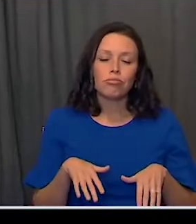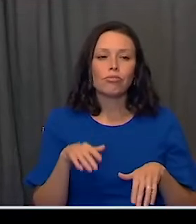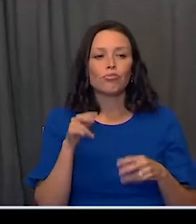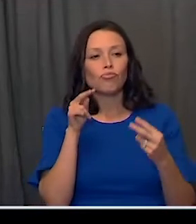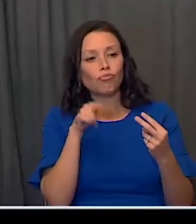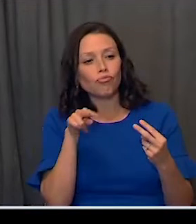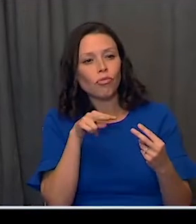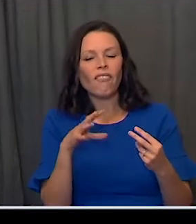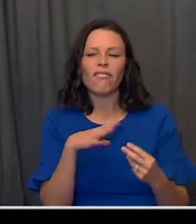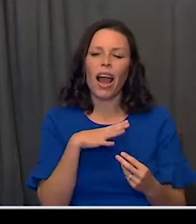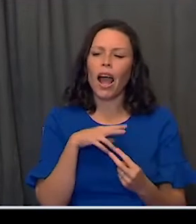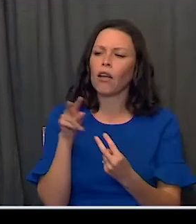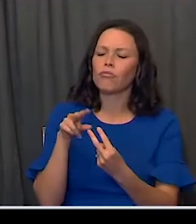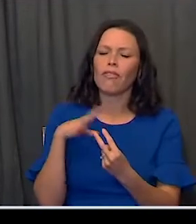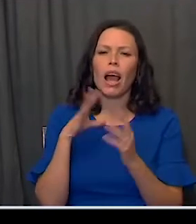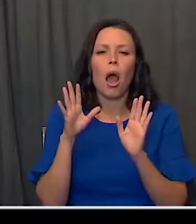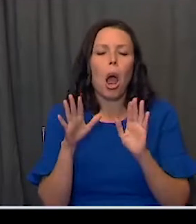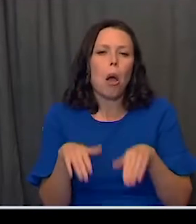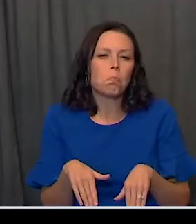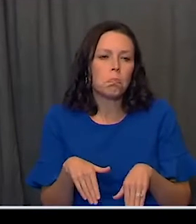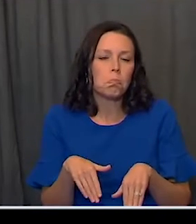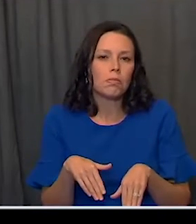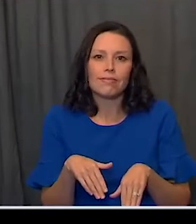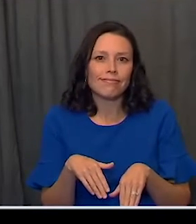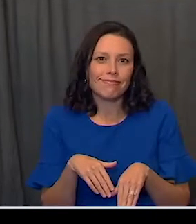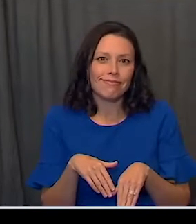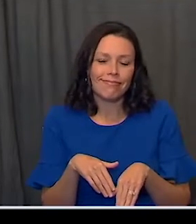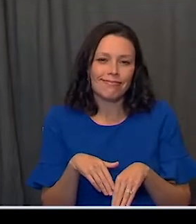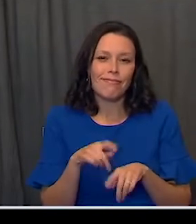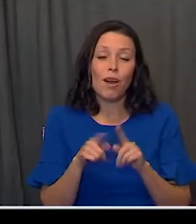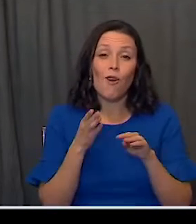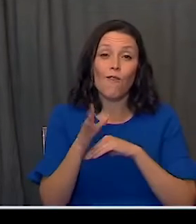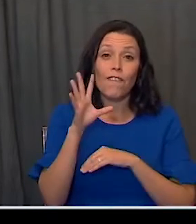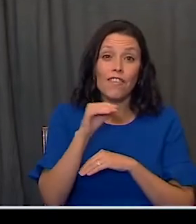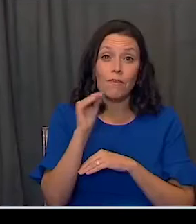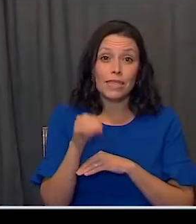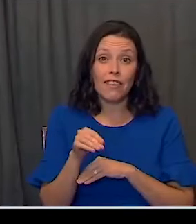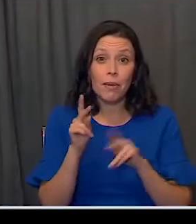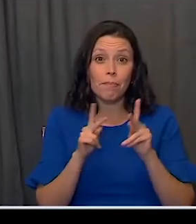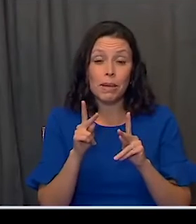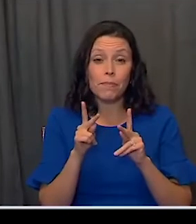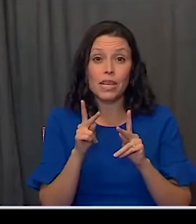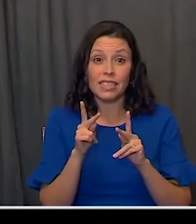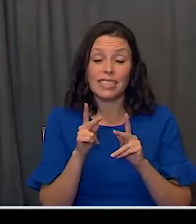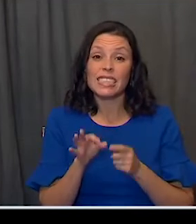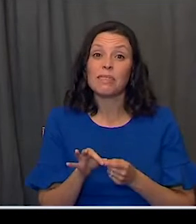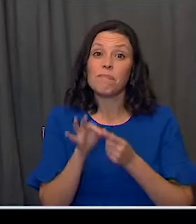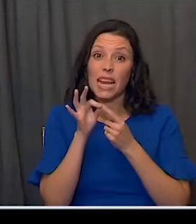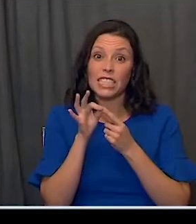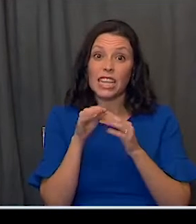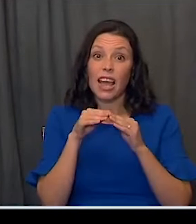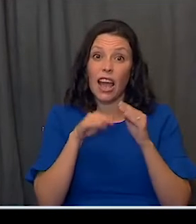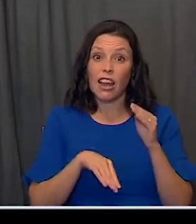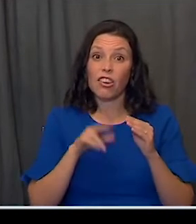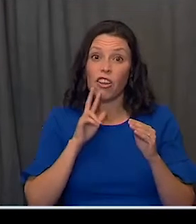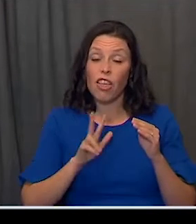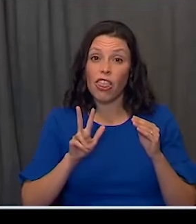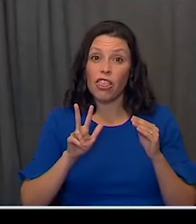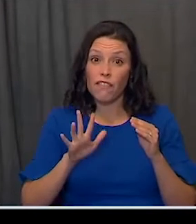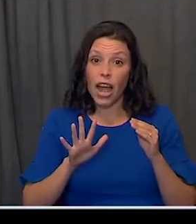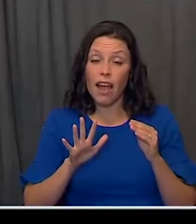if you look okay, you are okay. And now we know that over 50 percent of the individuals, particularly among those under 35,